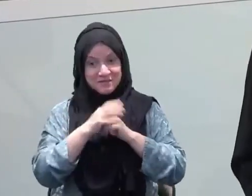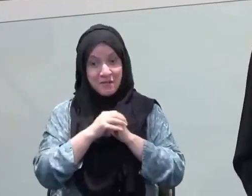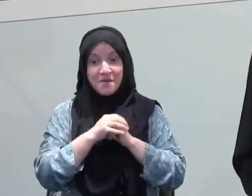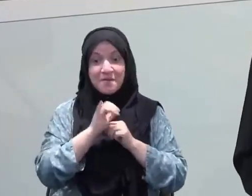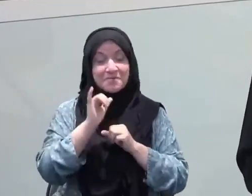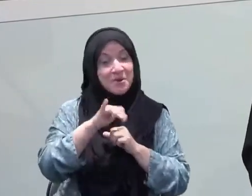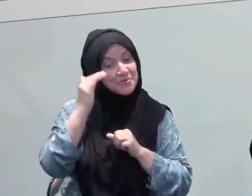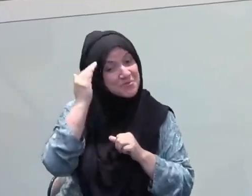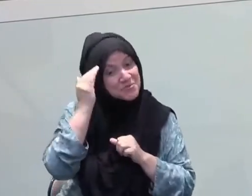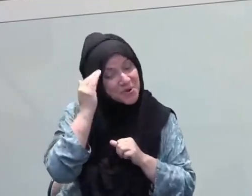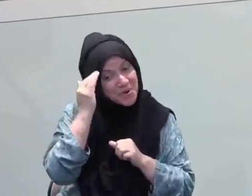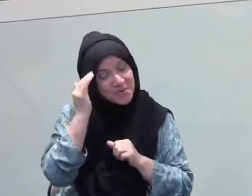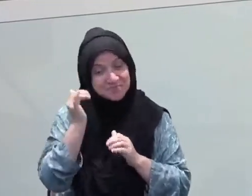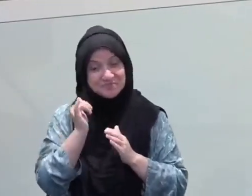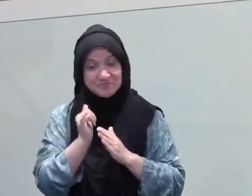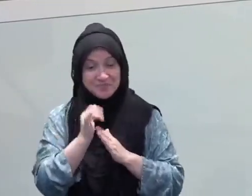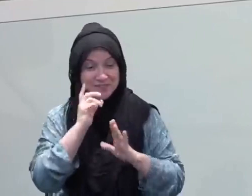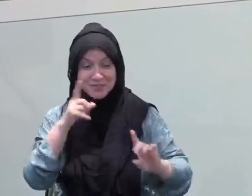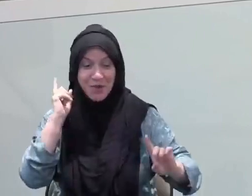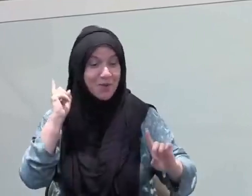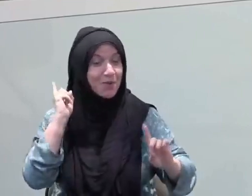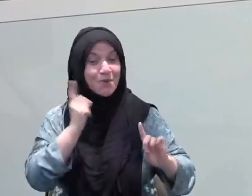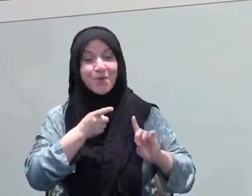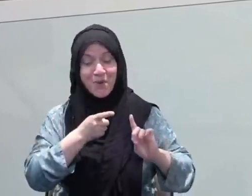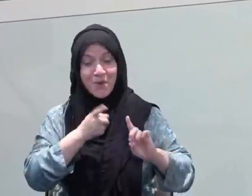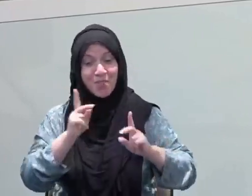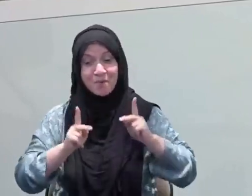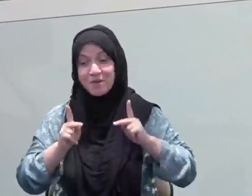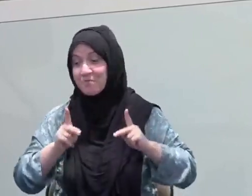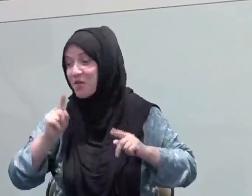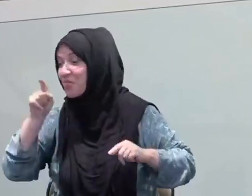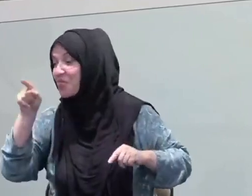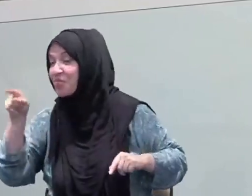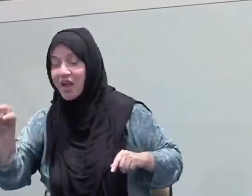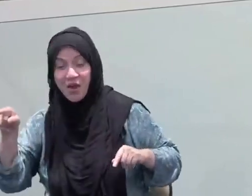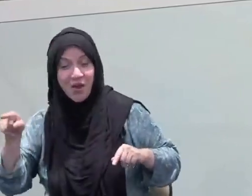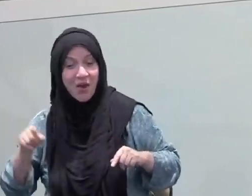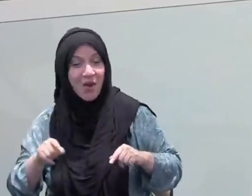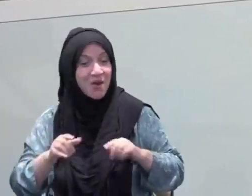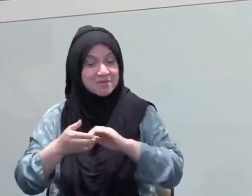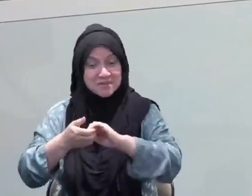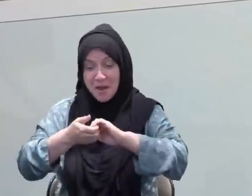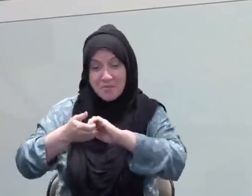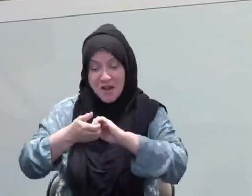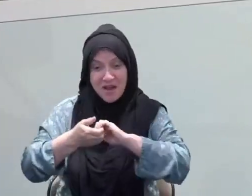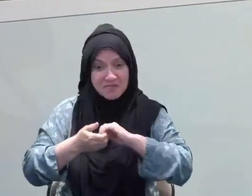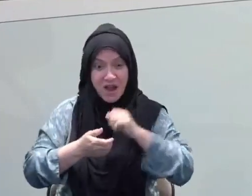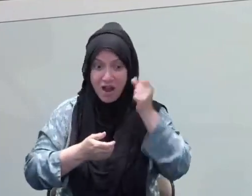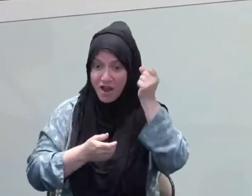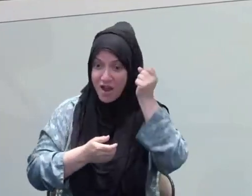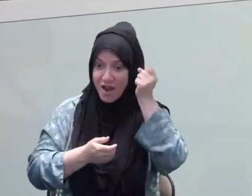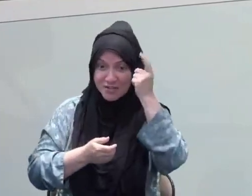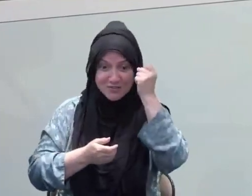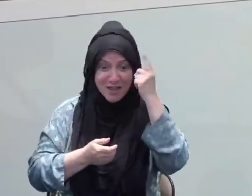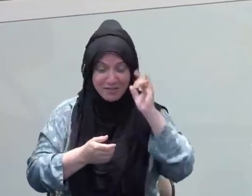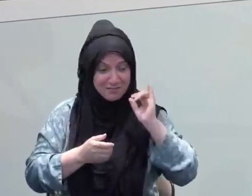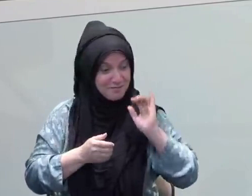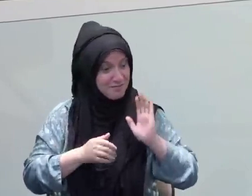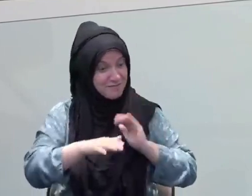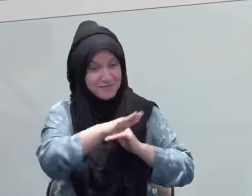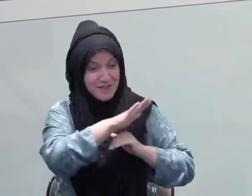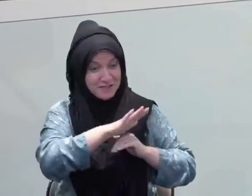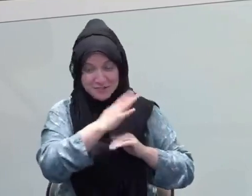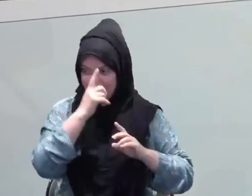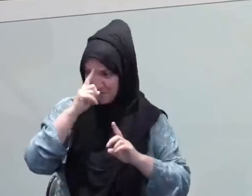their goals, you're starting to fall short and it's beginning and you feel like it's slipping very quickly or you weren't prepared for it, you weren't ready and you get stressed out.